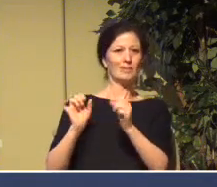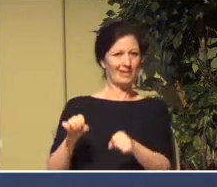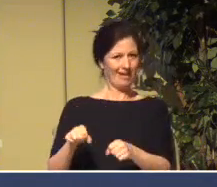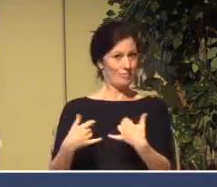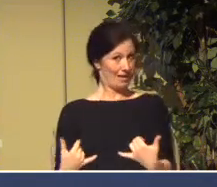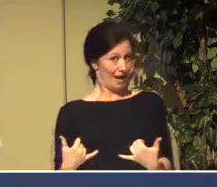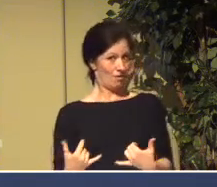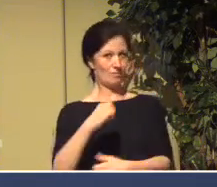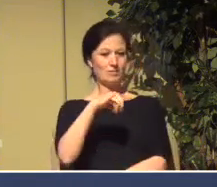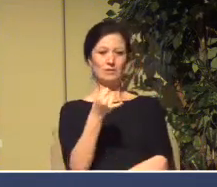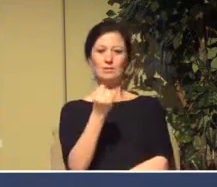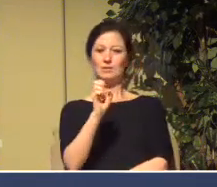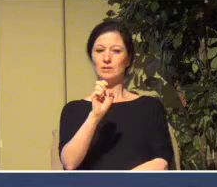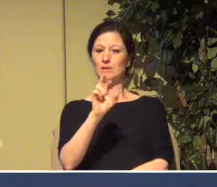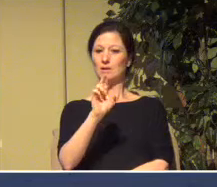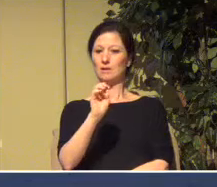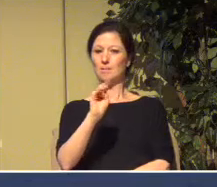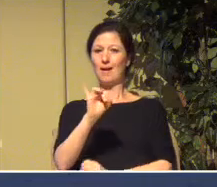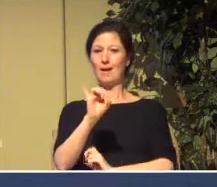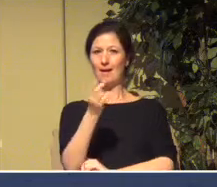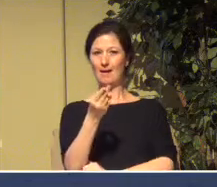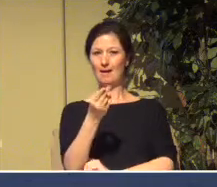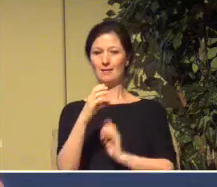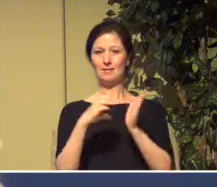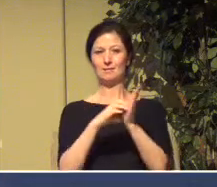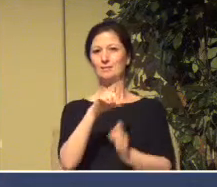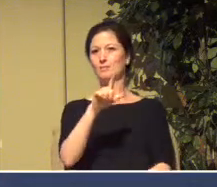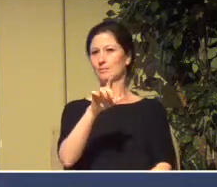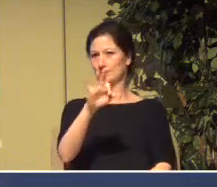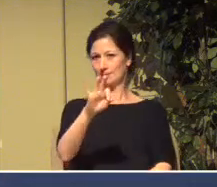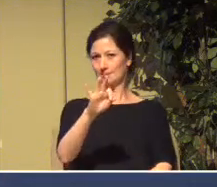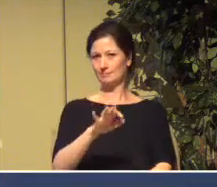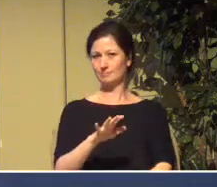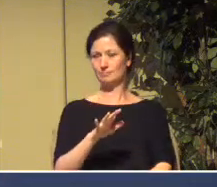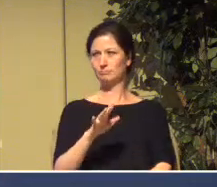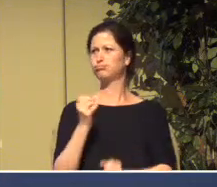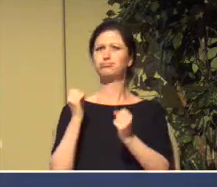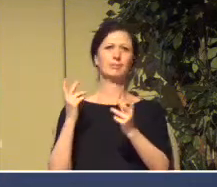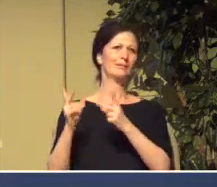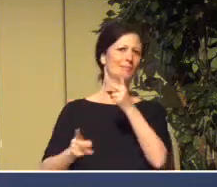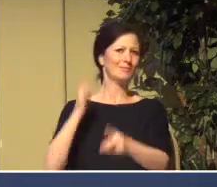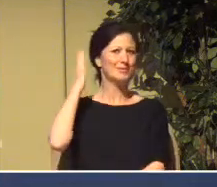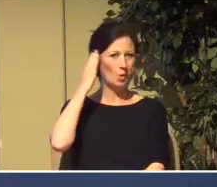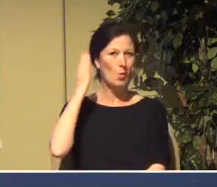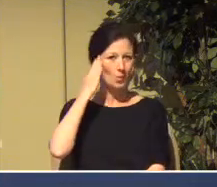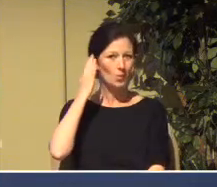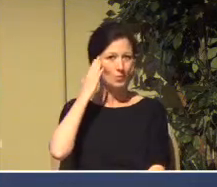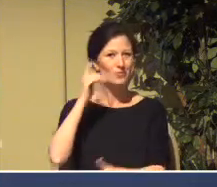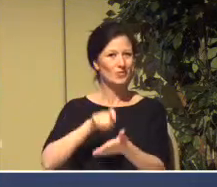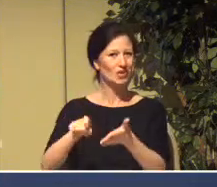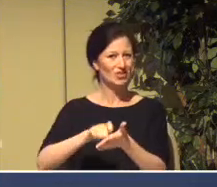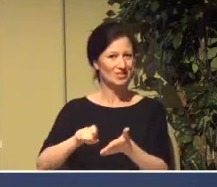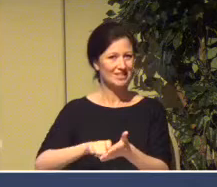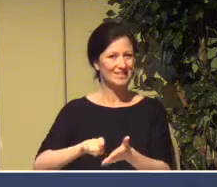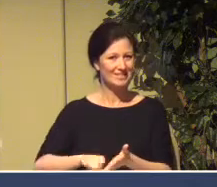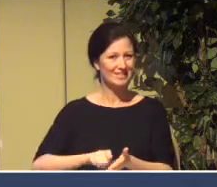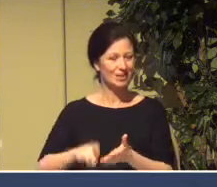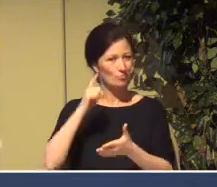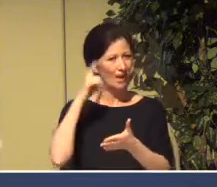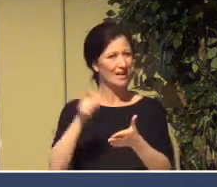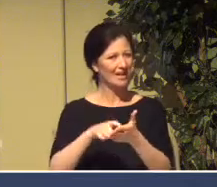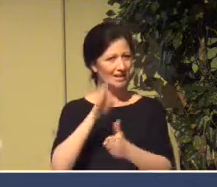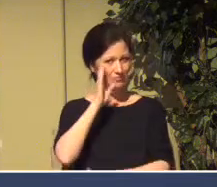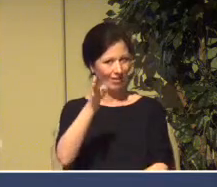at Jeremiah chapter 29, a very well-known passage, as you'll see when we read it, starting